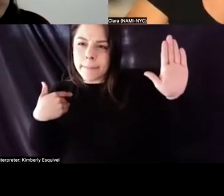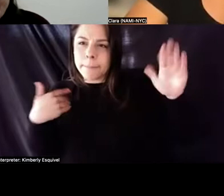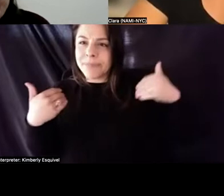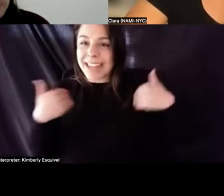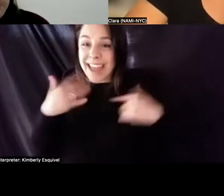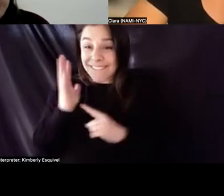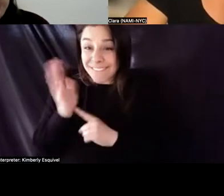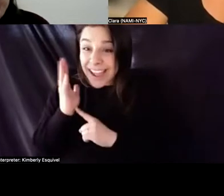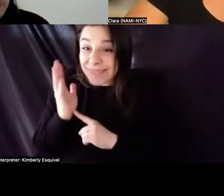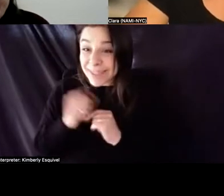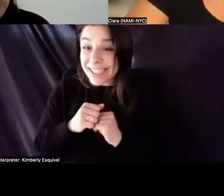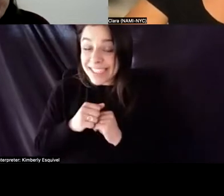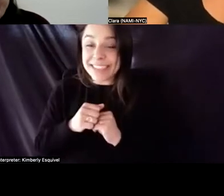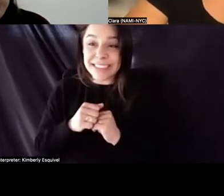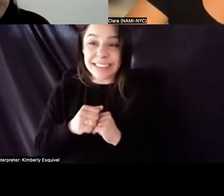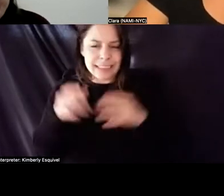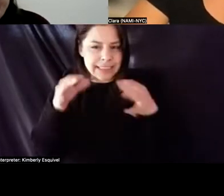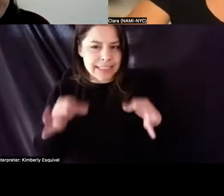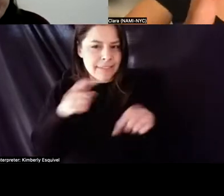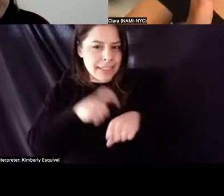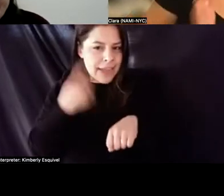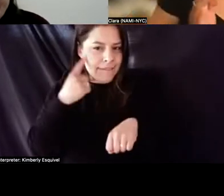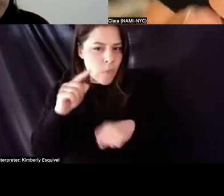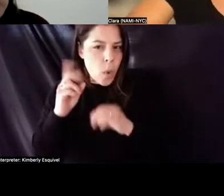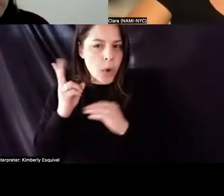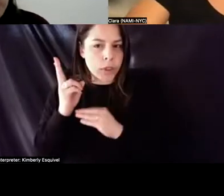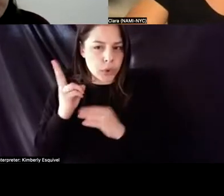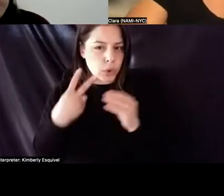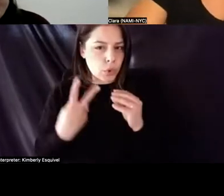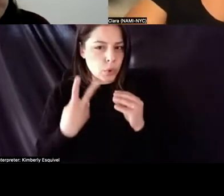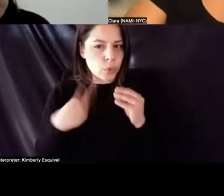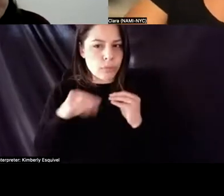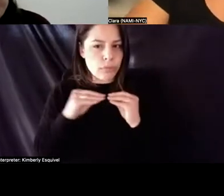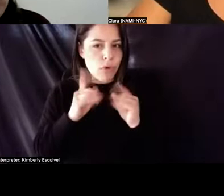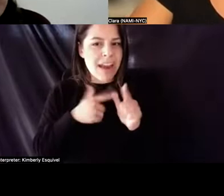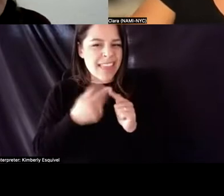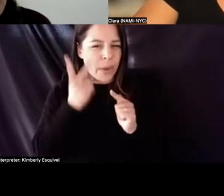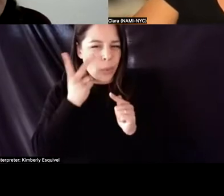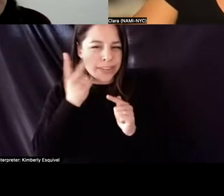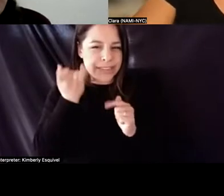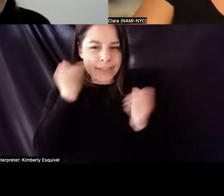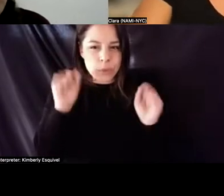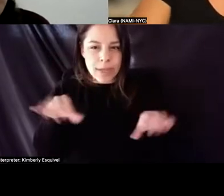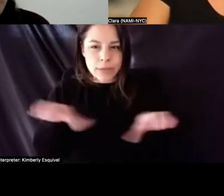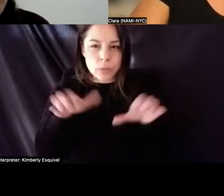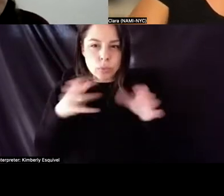minutes left. So I think we've got definitely time for two more questions and then we'll see if we have time for any additional questions after that.